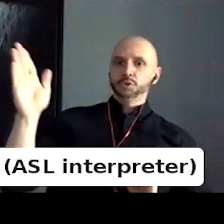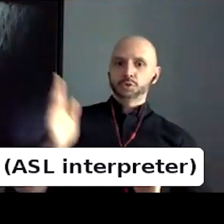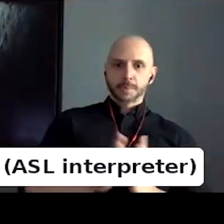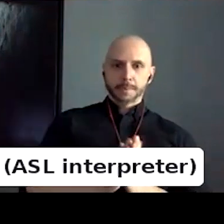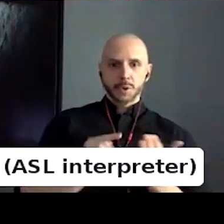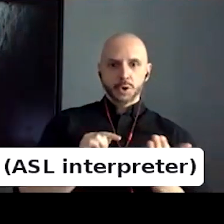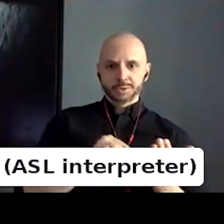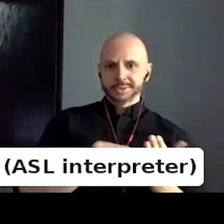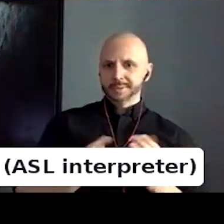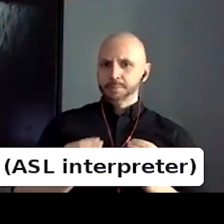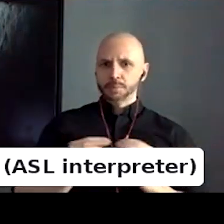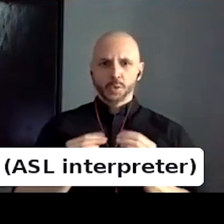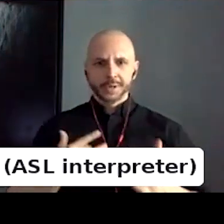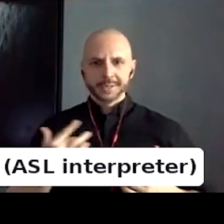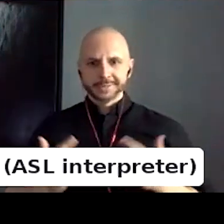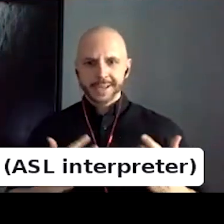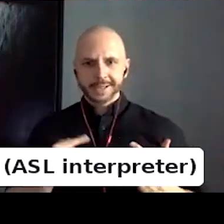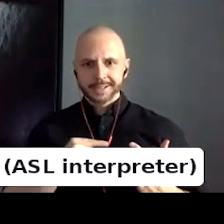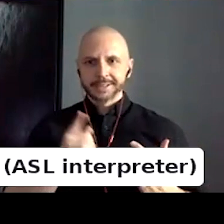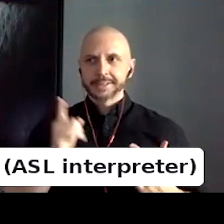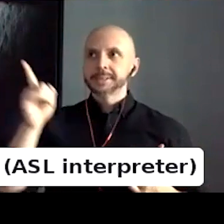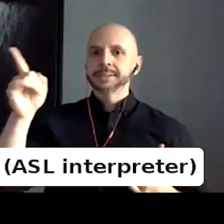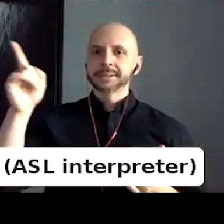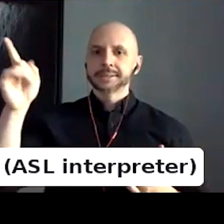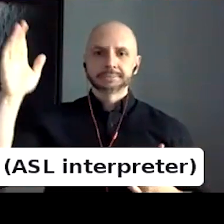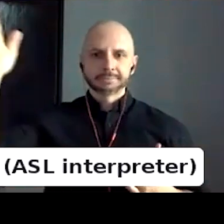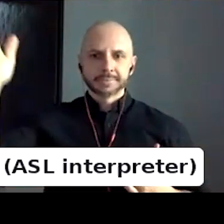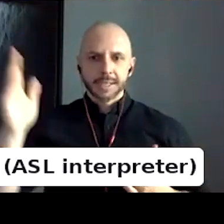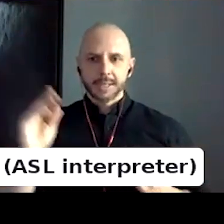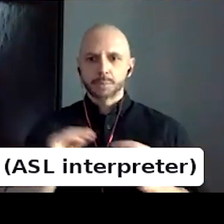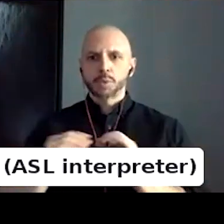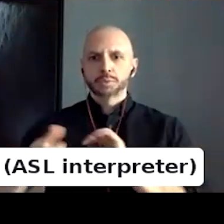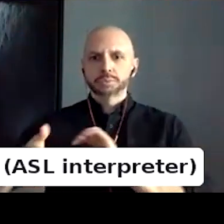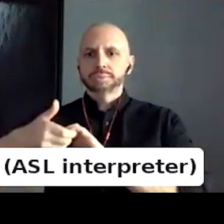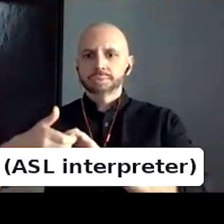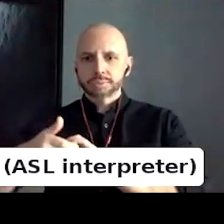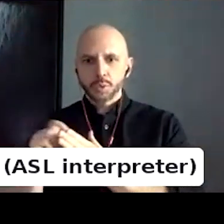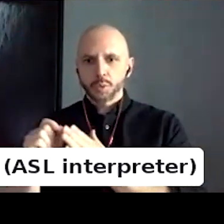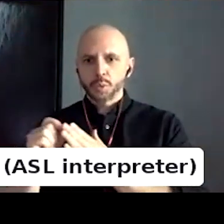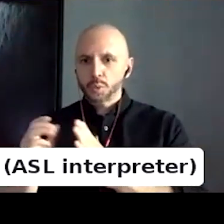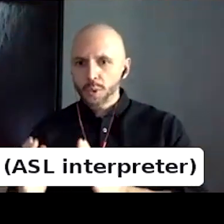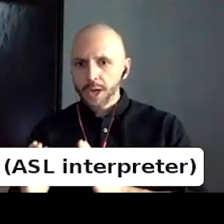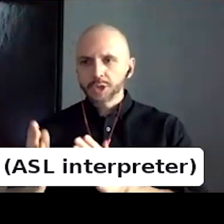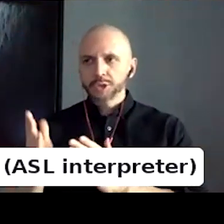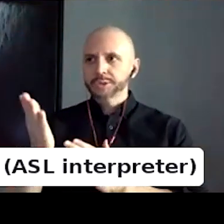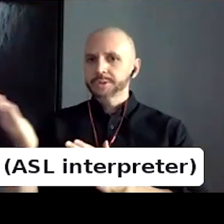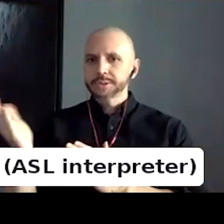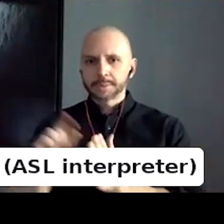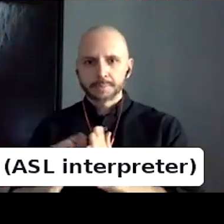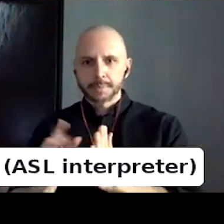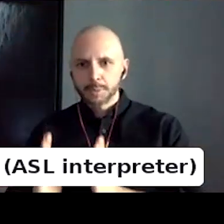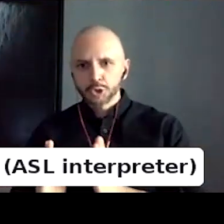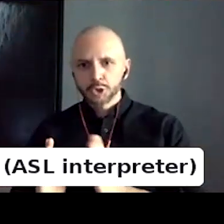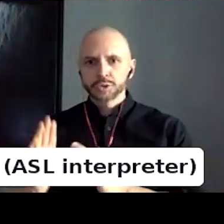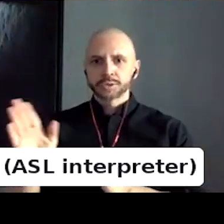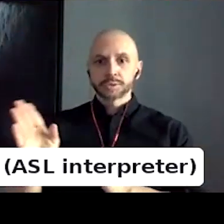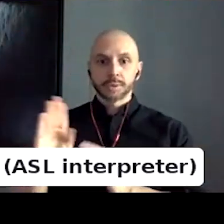collaborating with other, yeah, publishers and writers and bookshops. yeah.